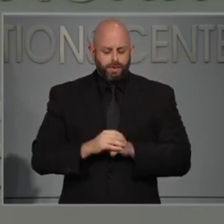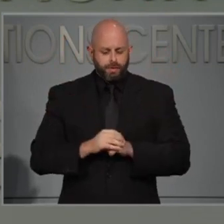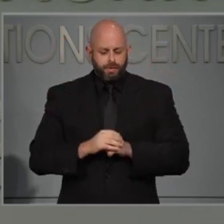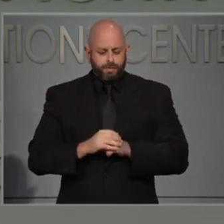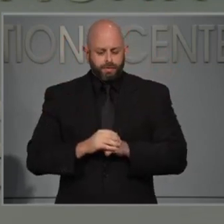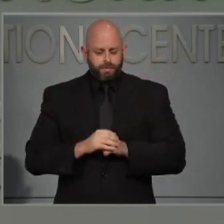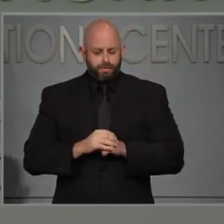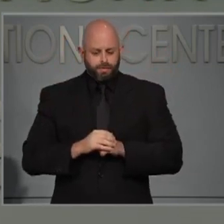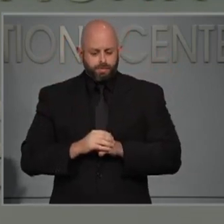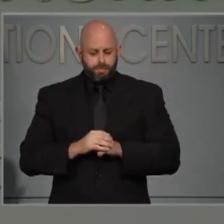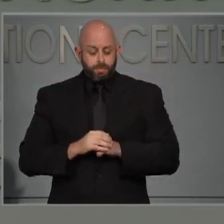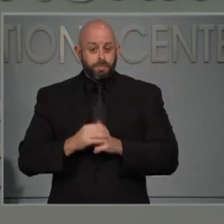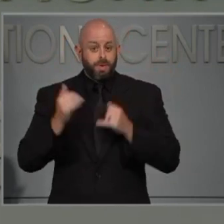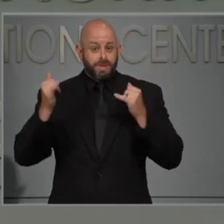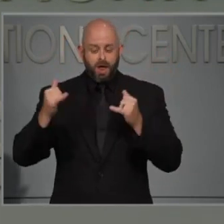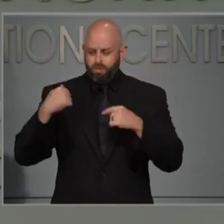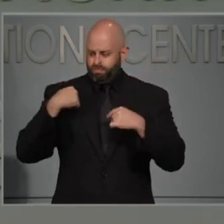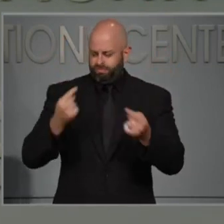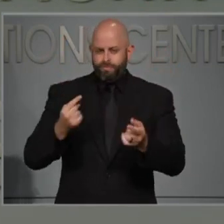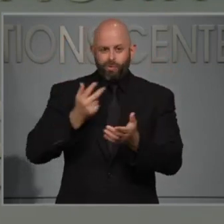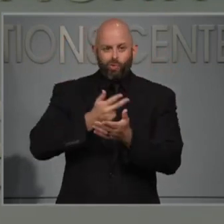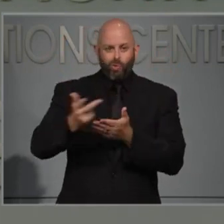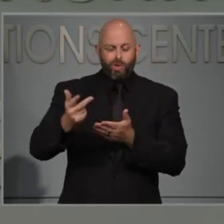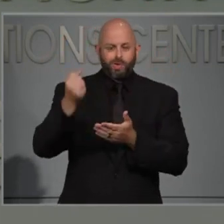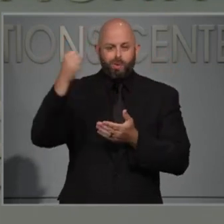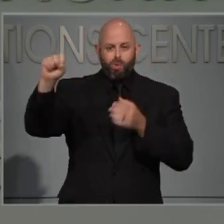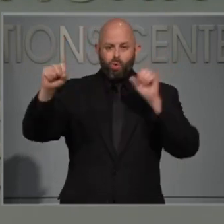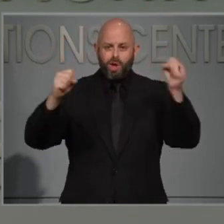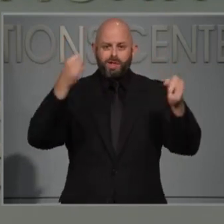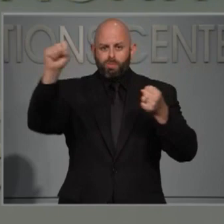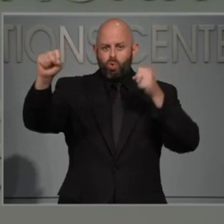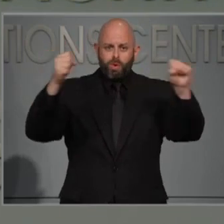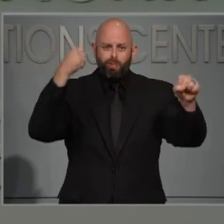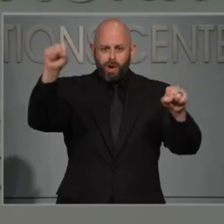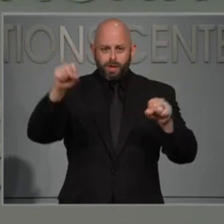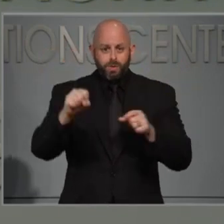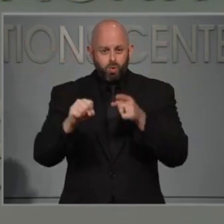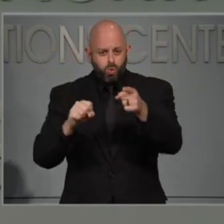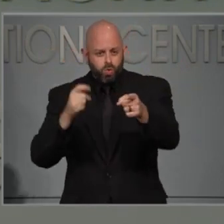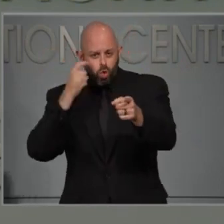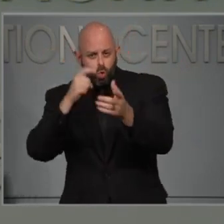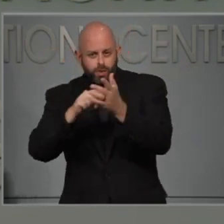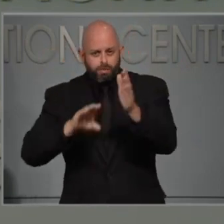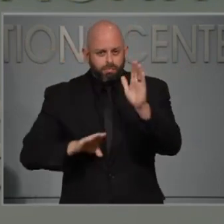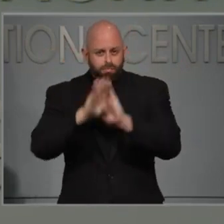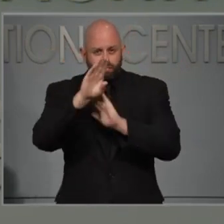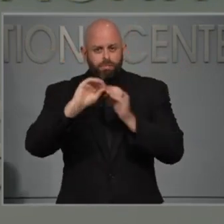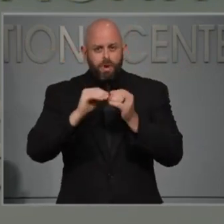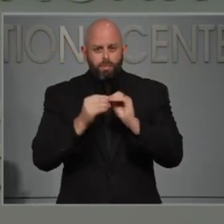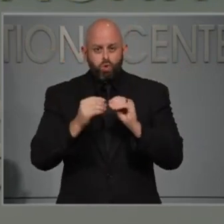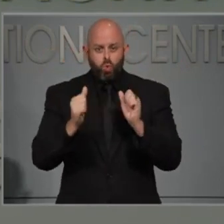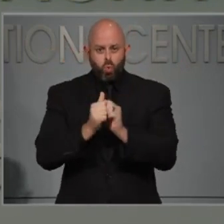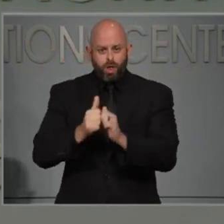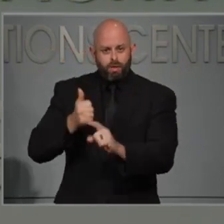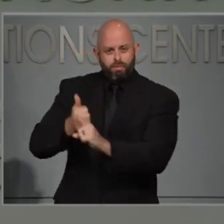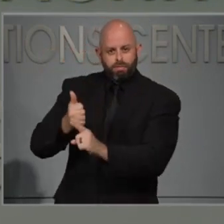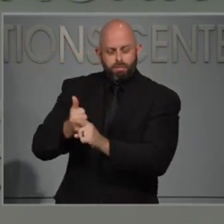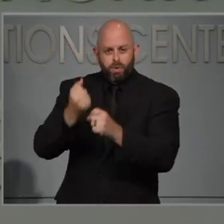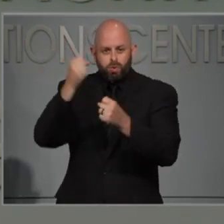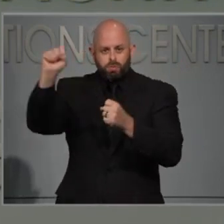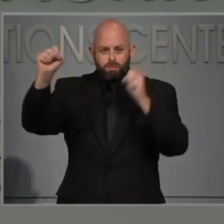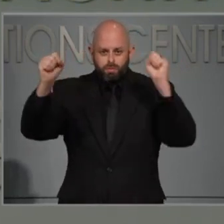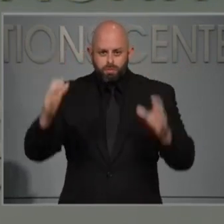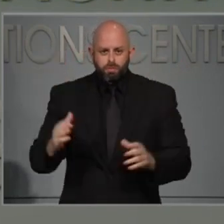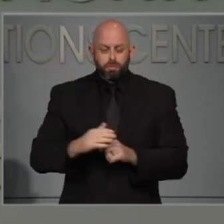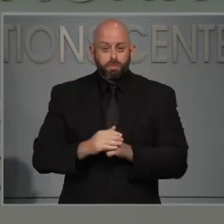revealed going into week three of protests? Is tracing finding a spike in protesters being positive for COVID? Are you seeing them as super spreaders? Are there